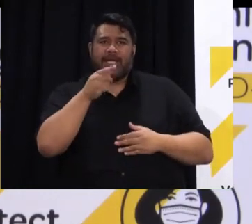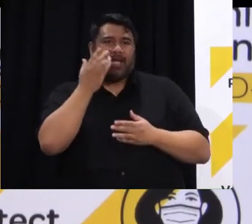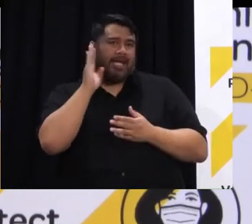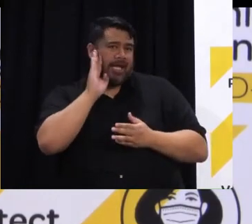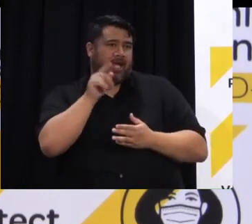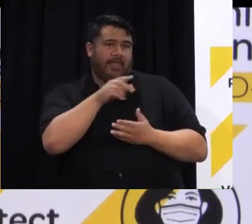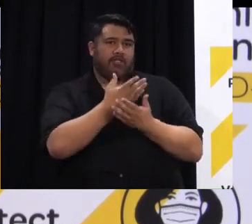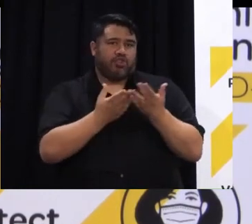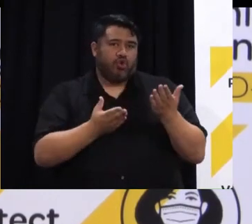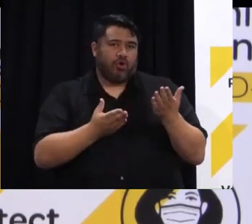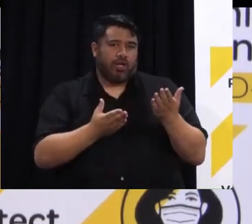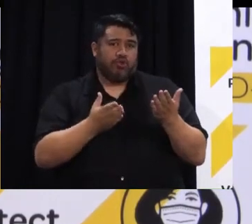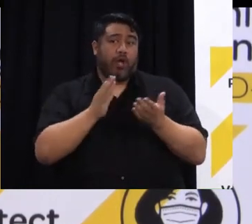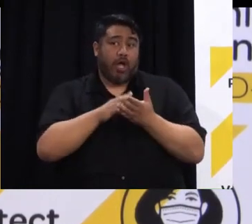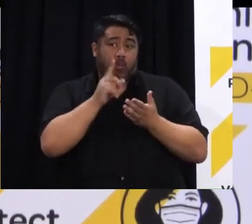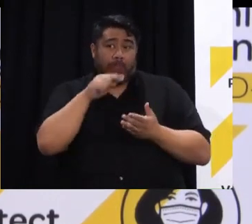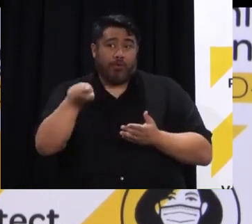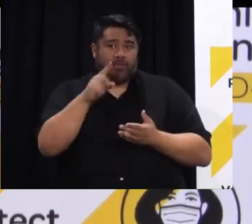everyone to be vaccinated